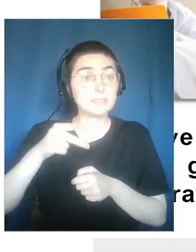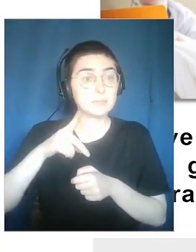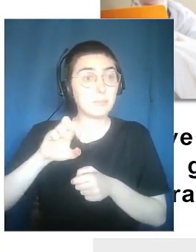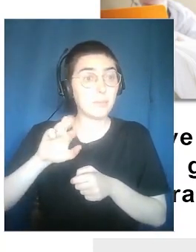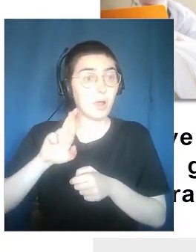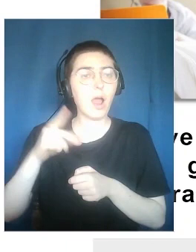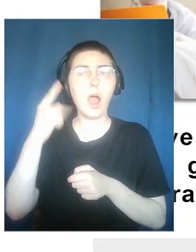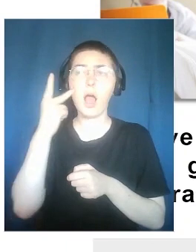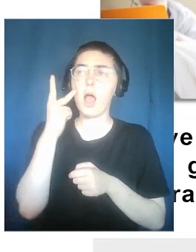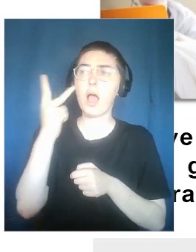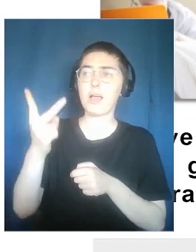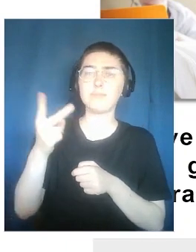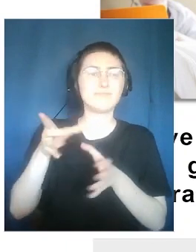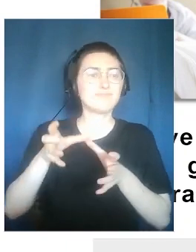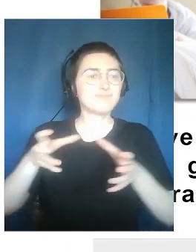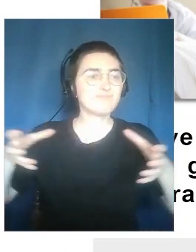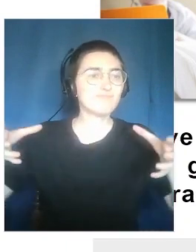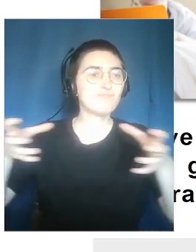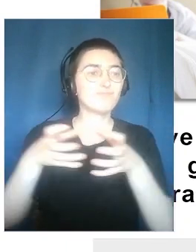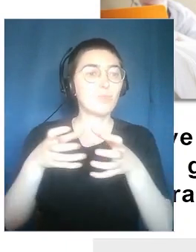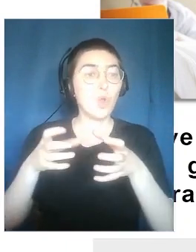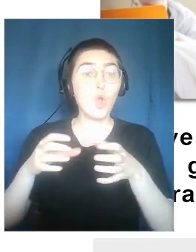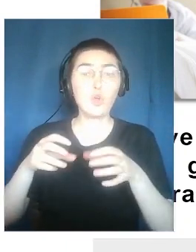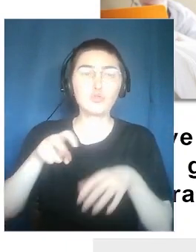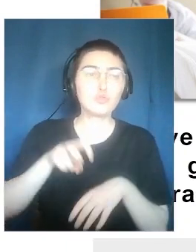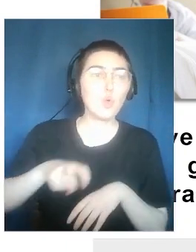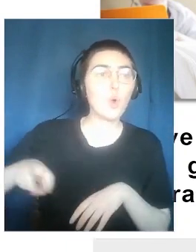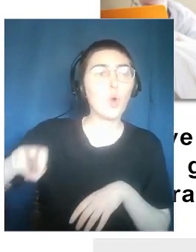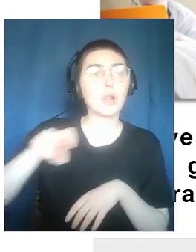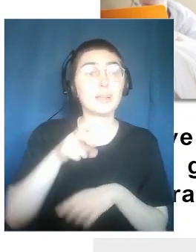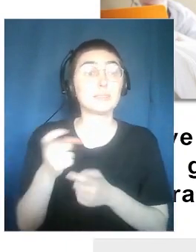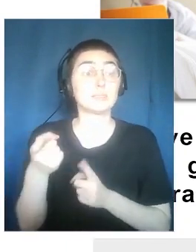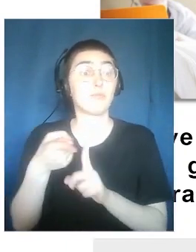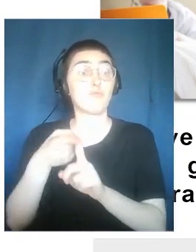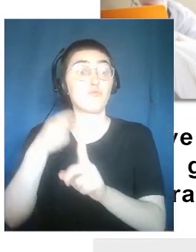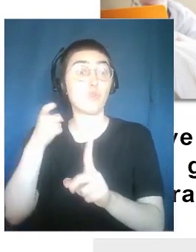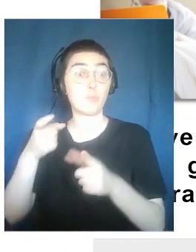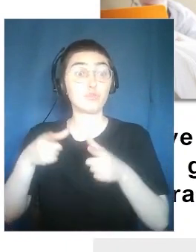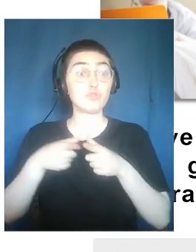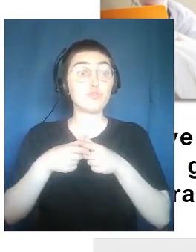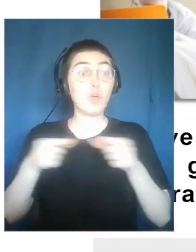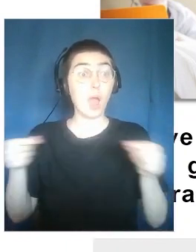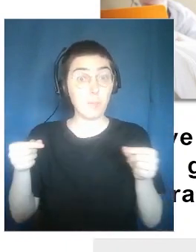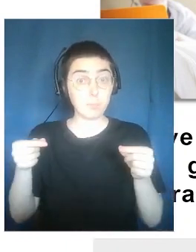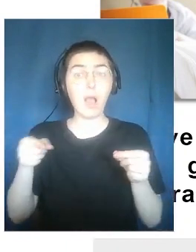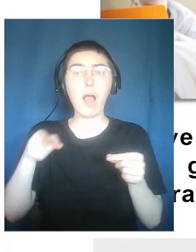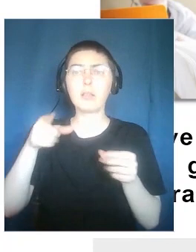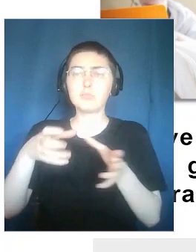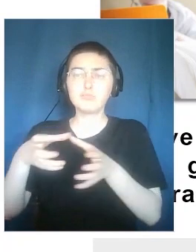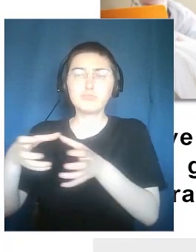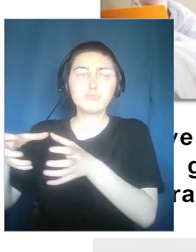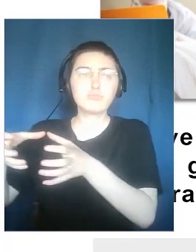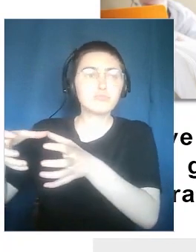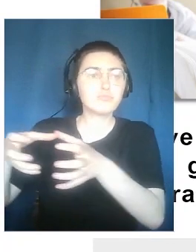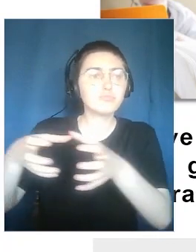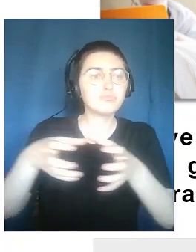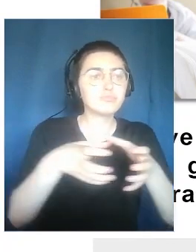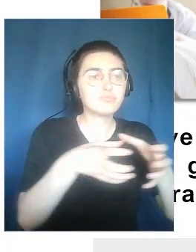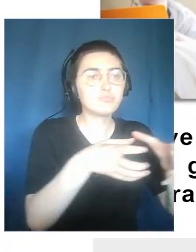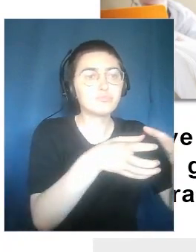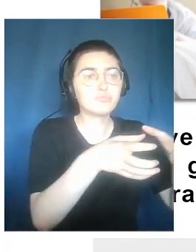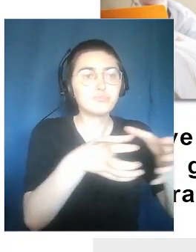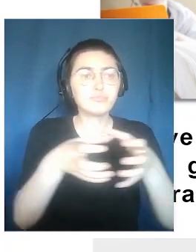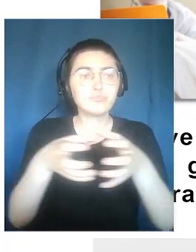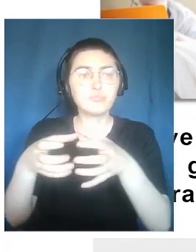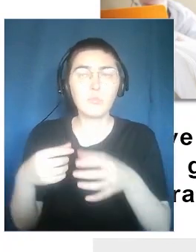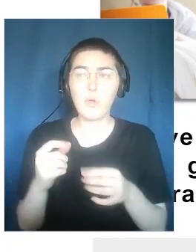group of Japanese tourists in Vicenza and I saw them moving together. Their bodies